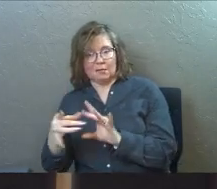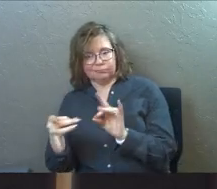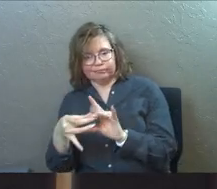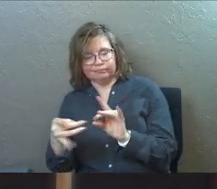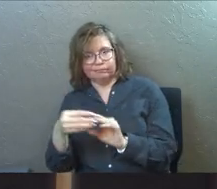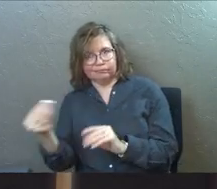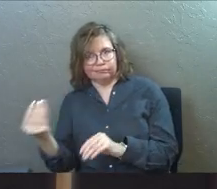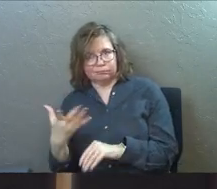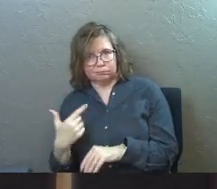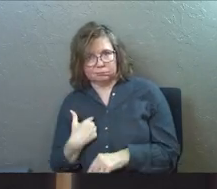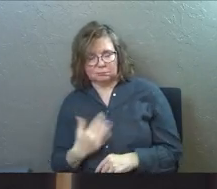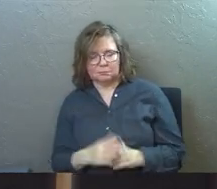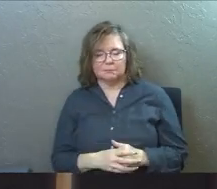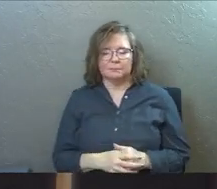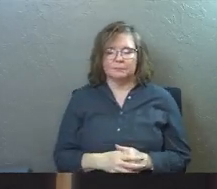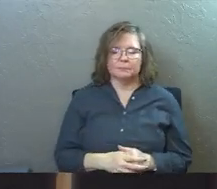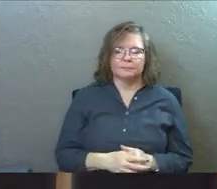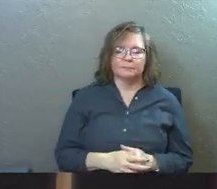the dinner table.